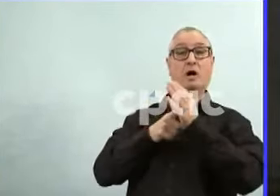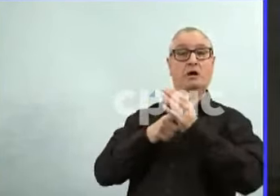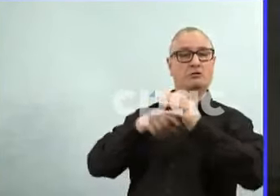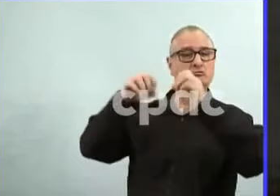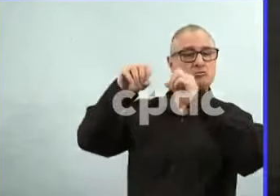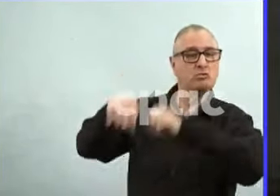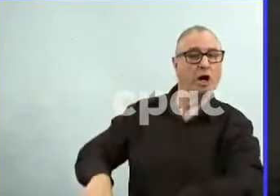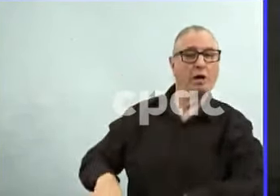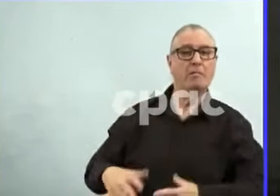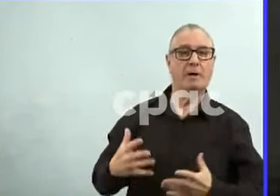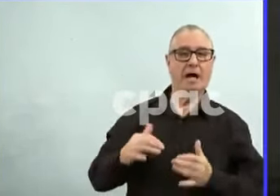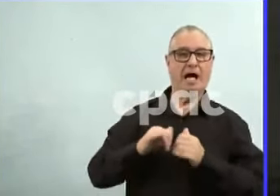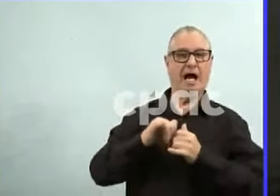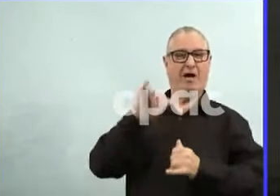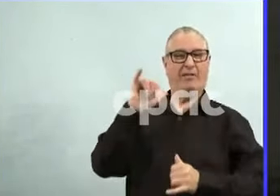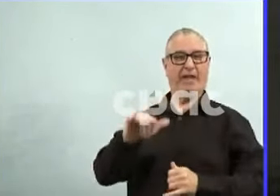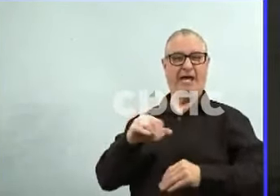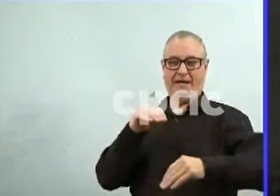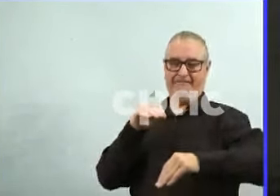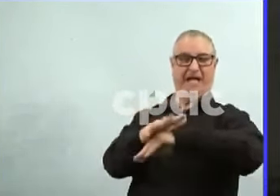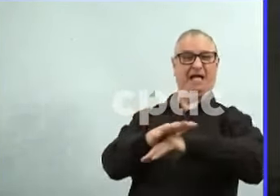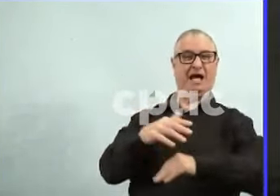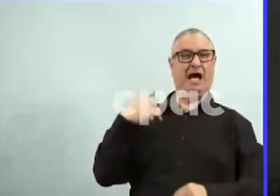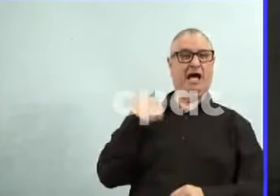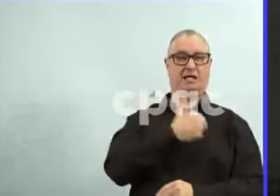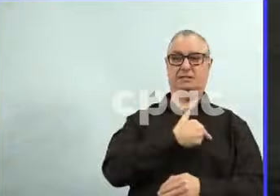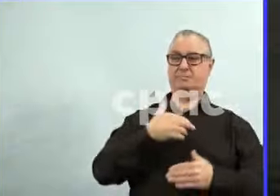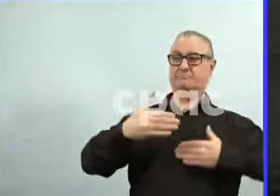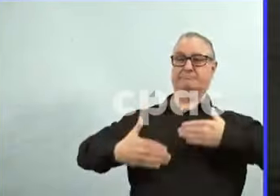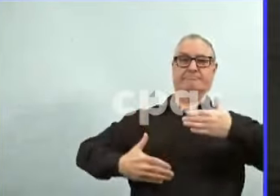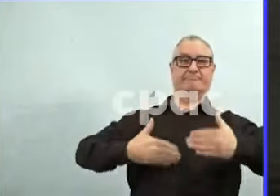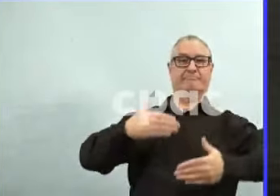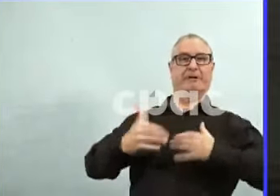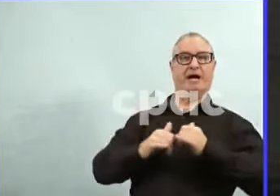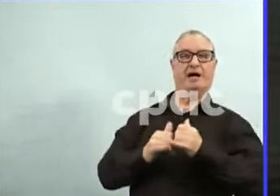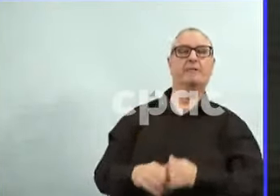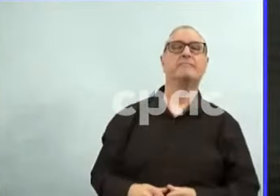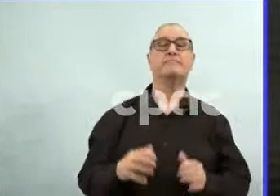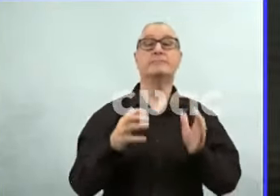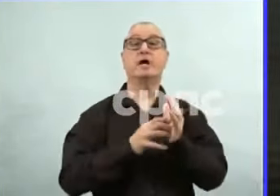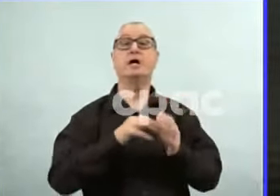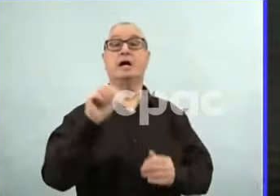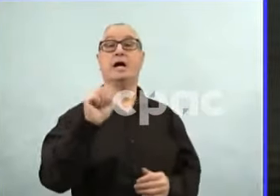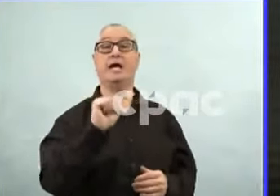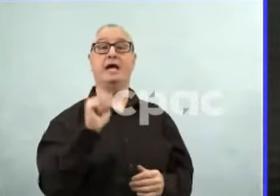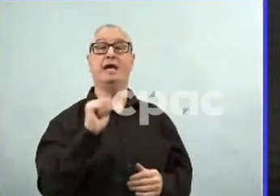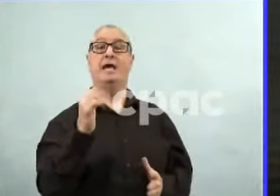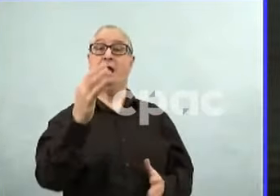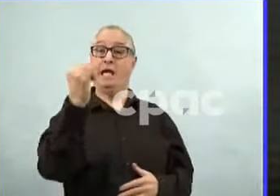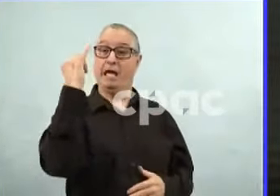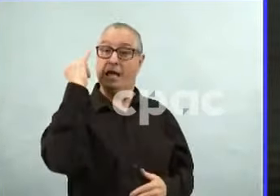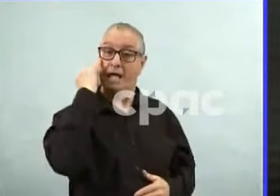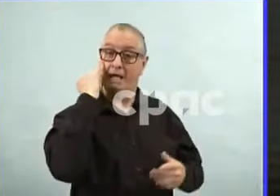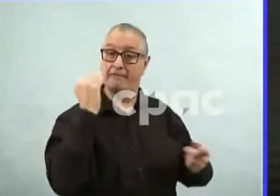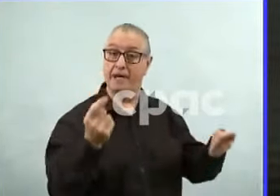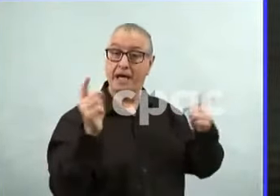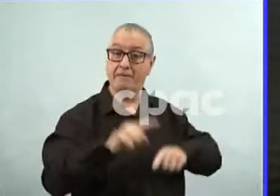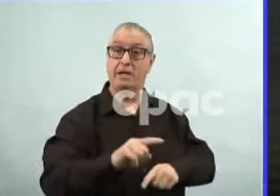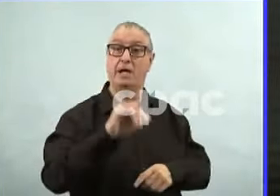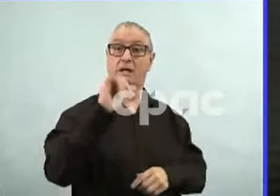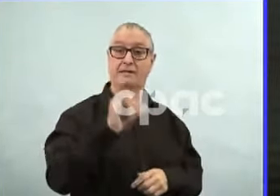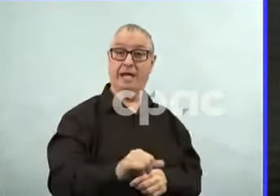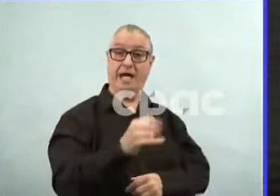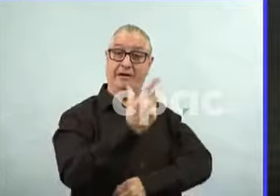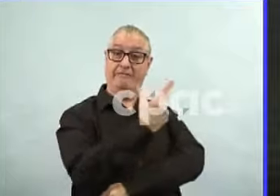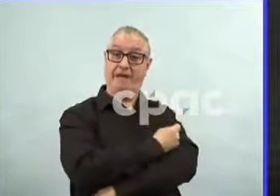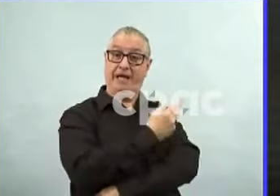So, you know, dropping mandates right off the bat would have an impact on the amount of transmission that will likely occur out there. I don't think there's a real good model to